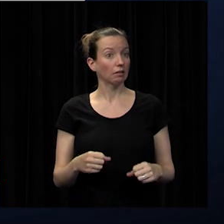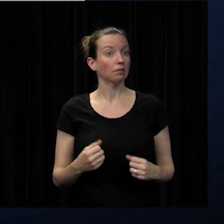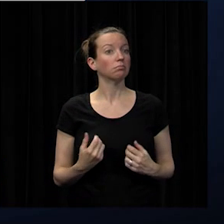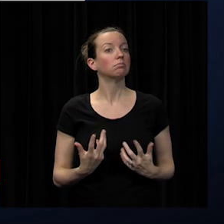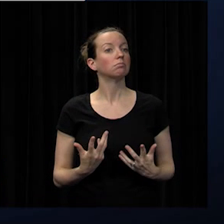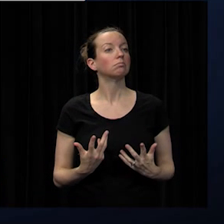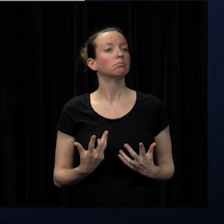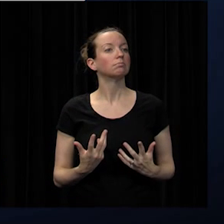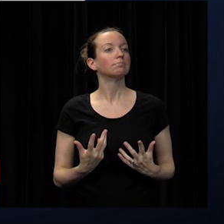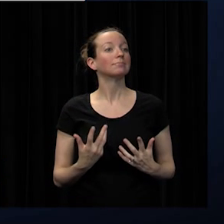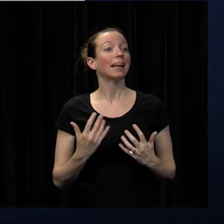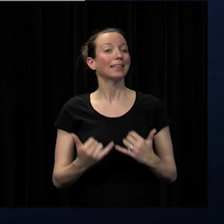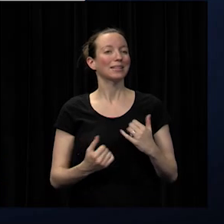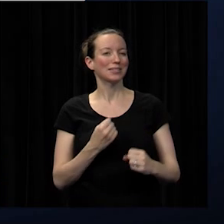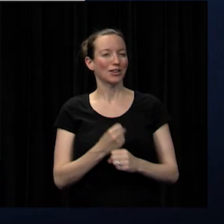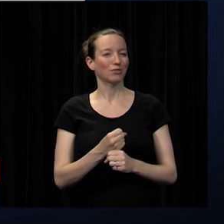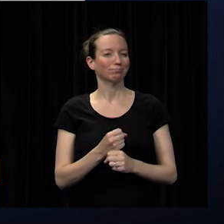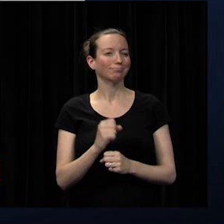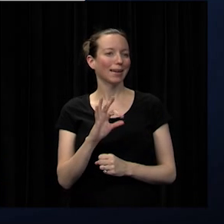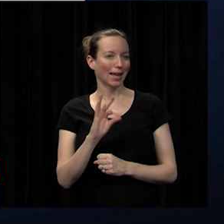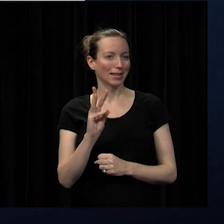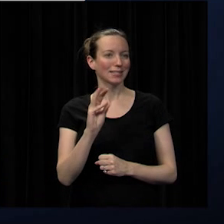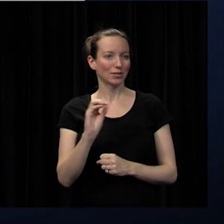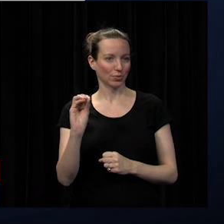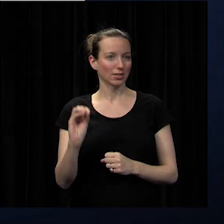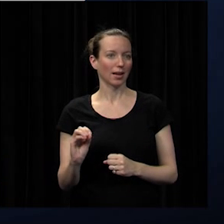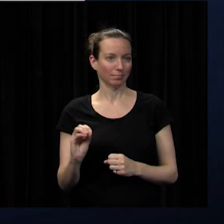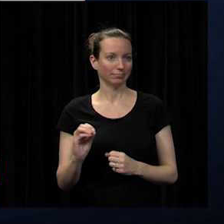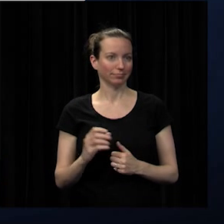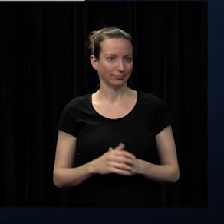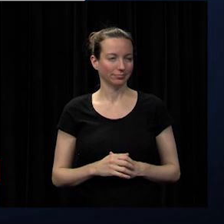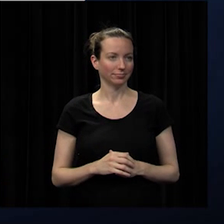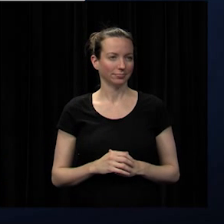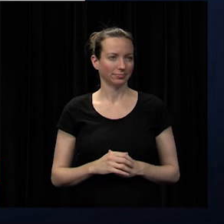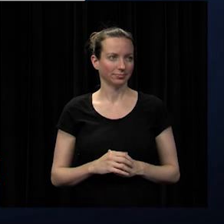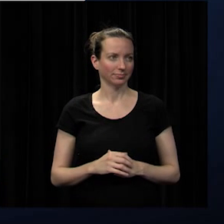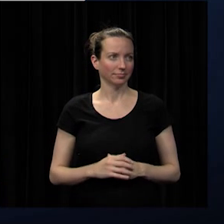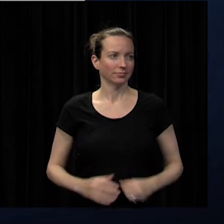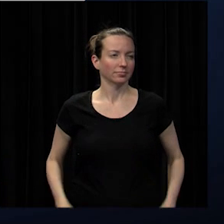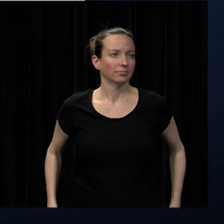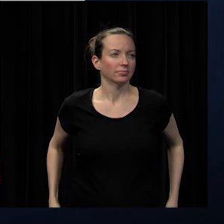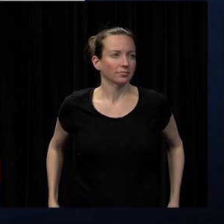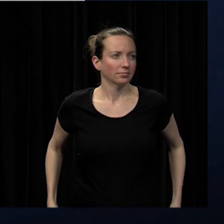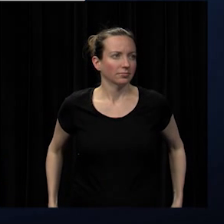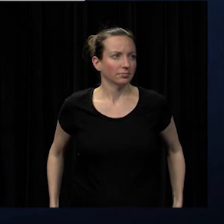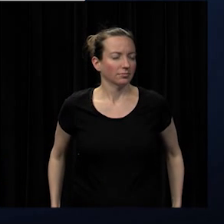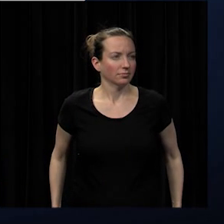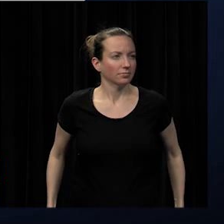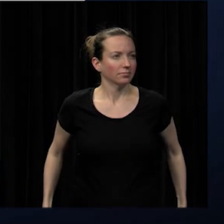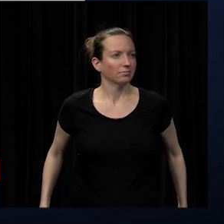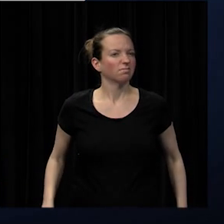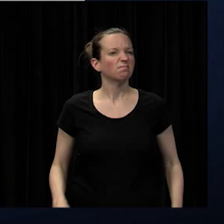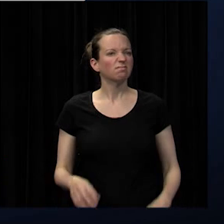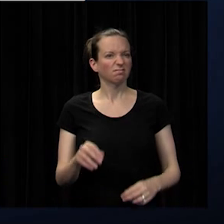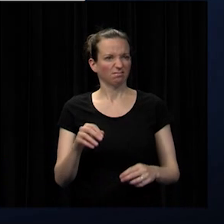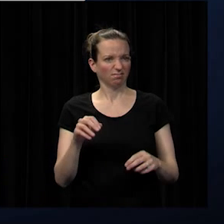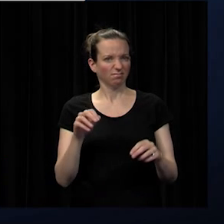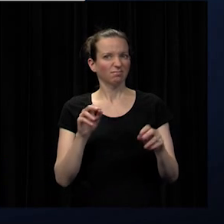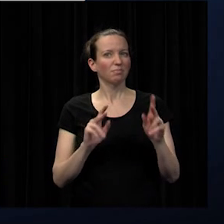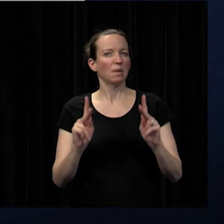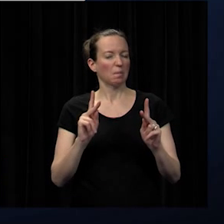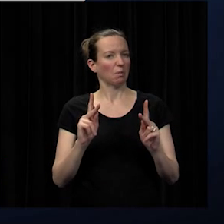look at what we have this year and it's 96 of our patrons feel that they are very satisfied